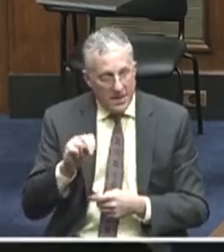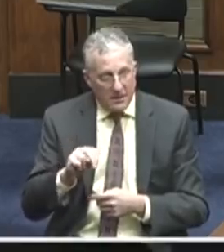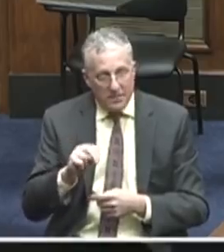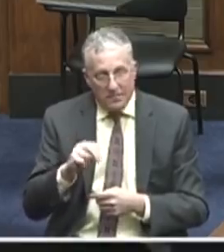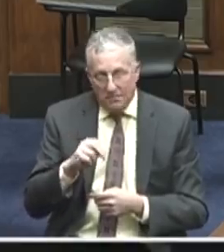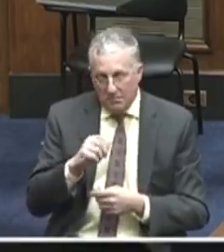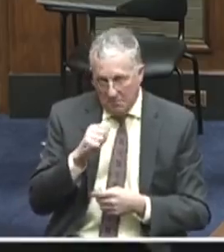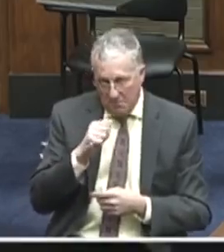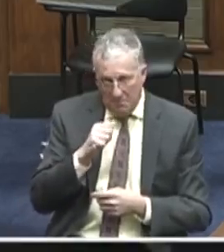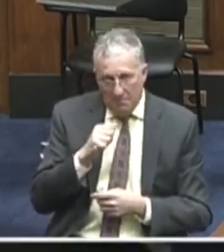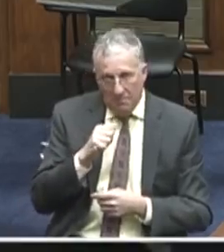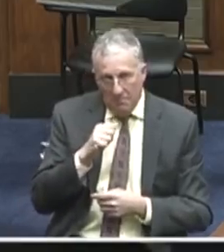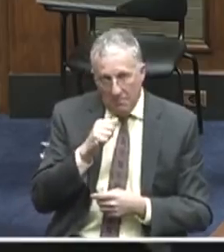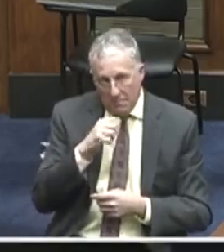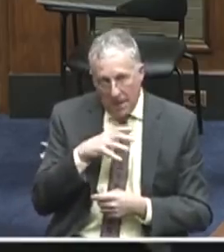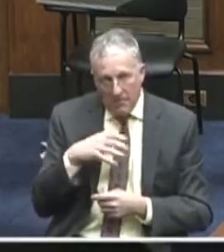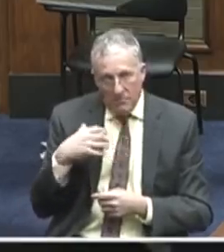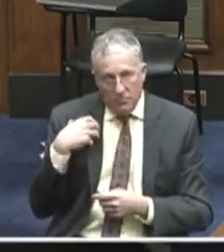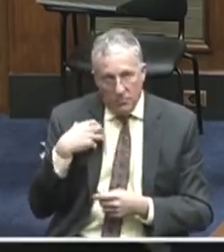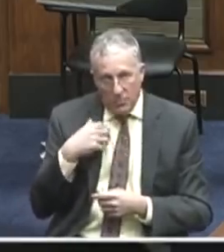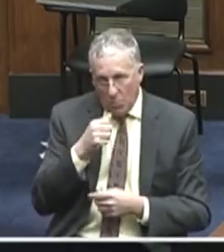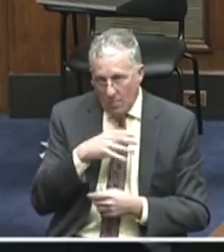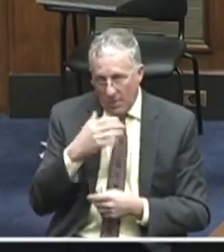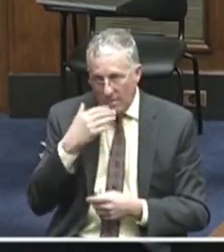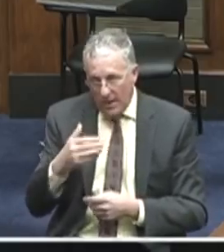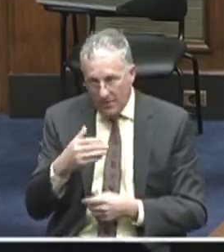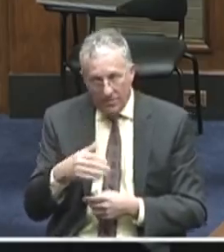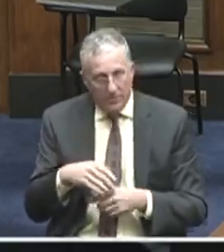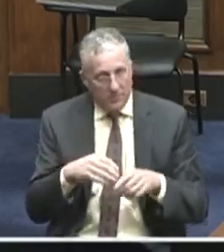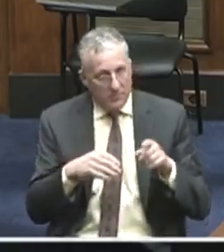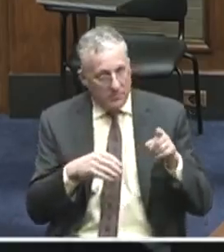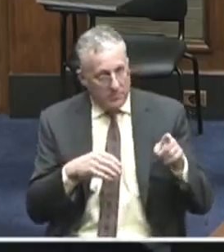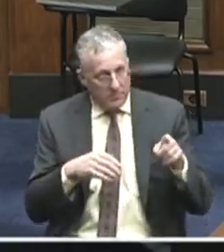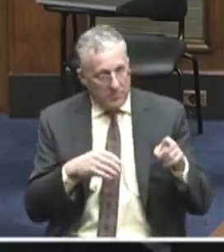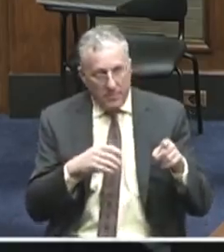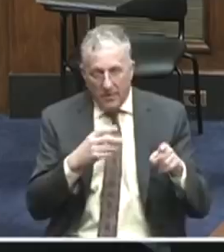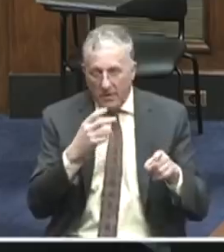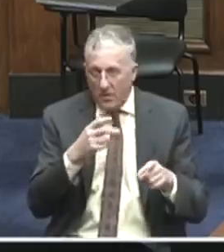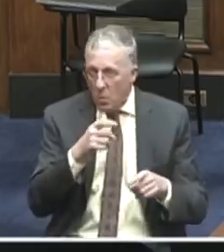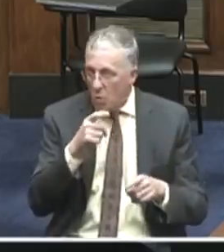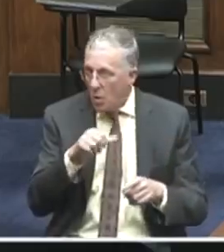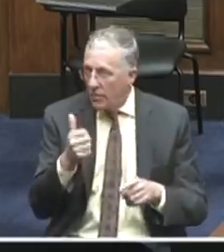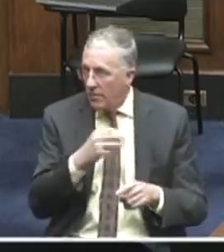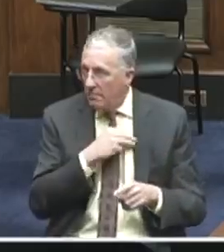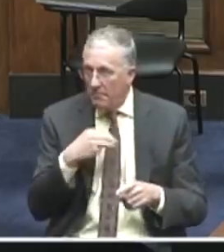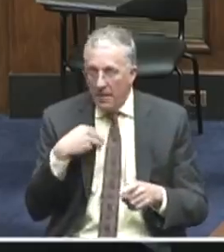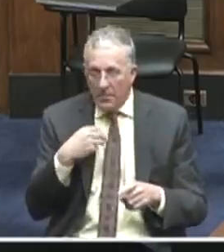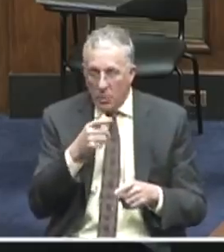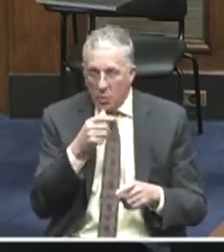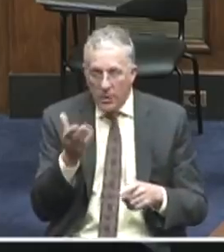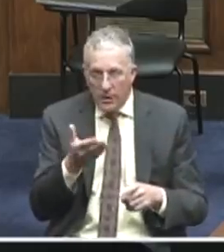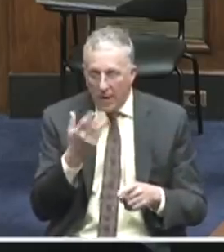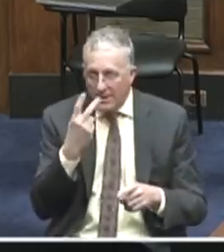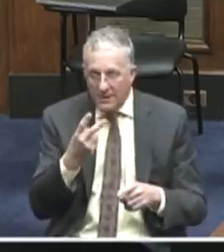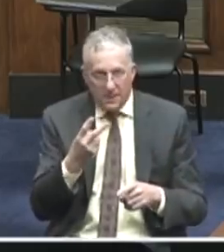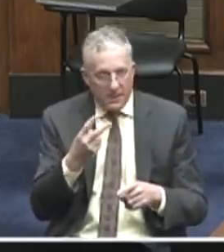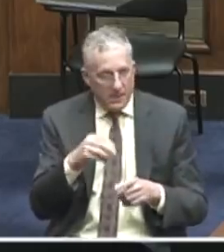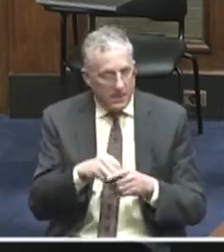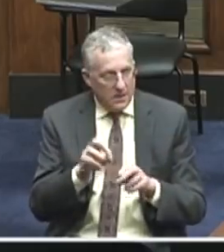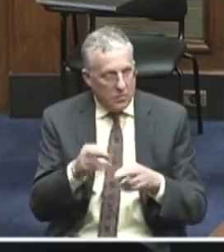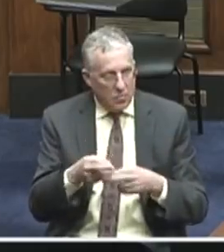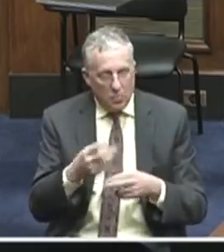much. For those members that are here, I only see one other in the room that was here in